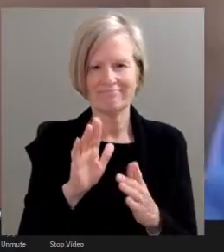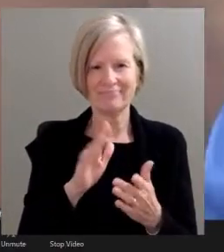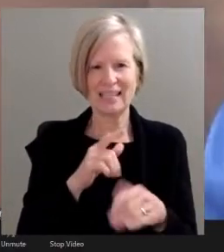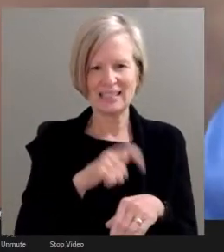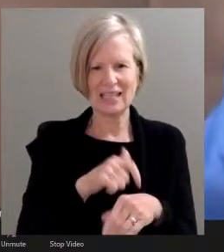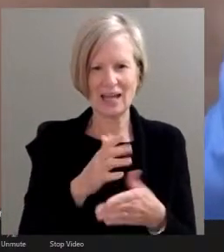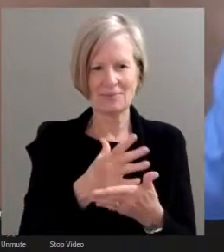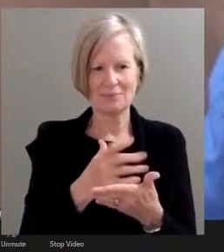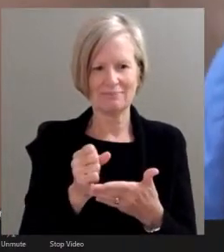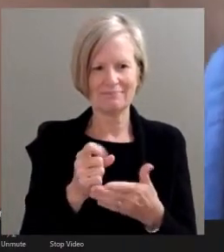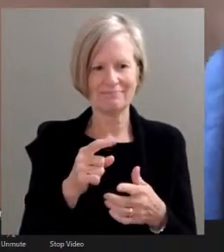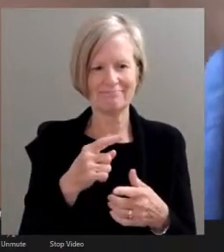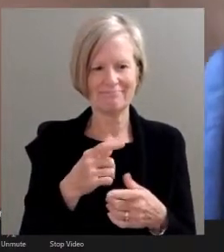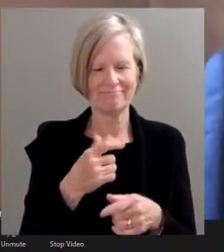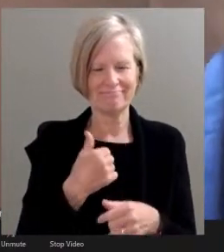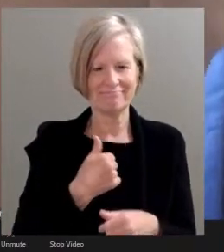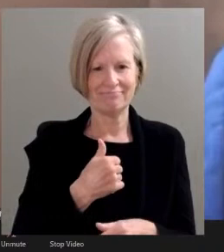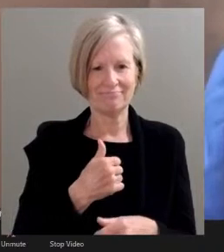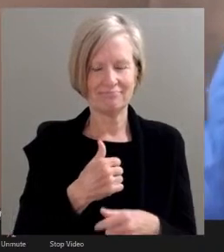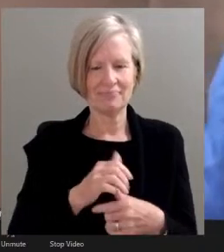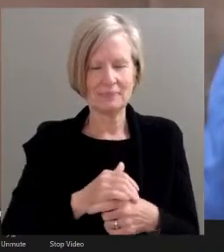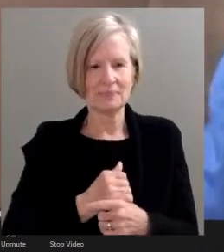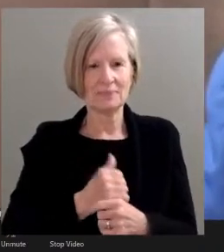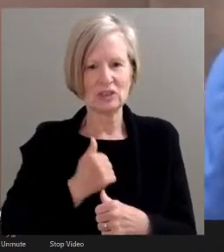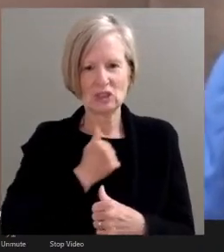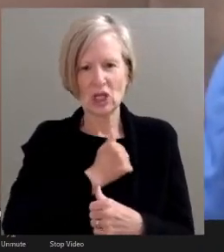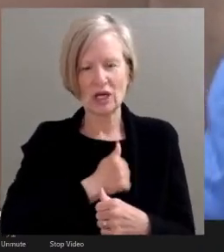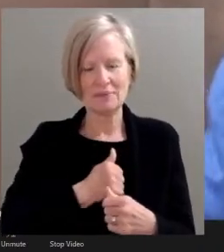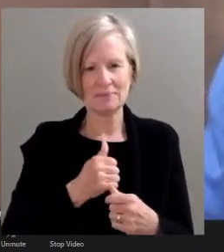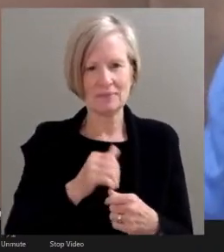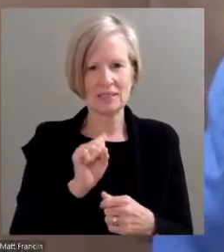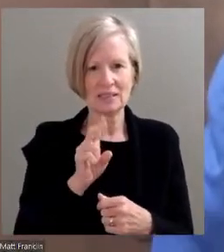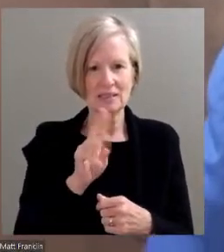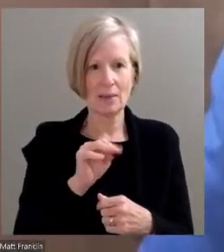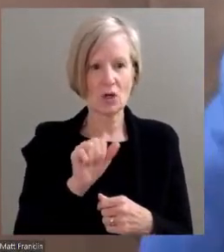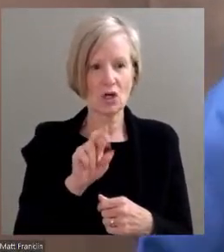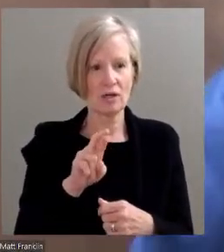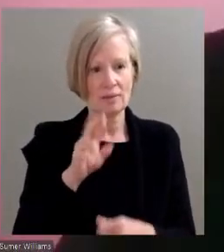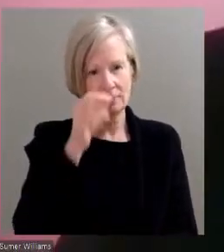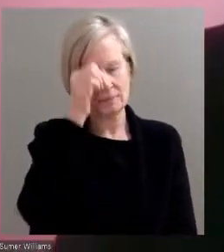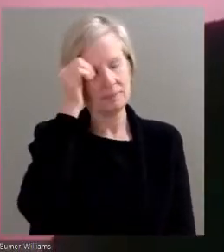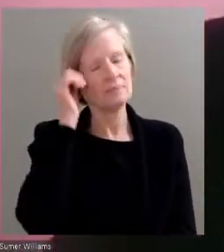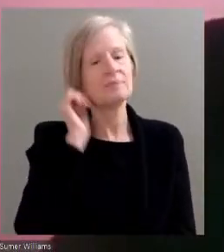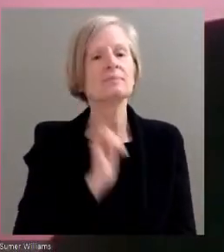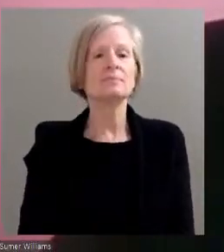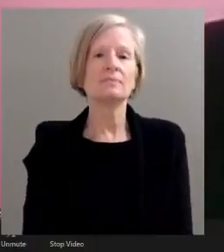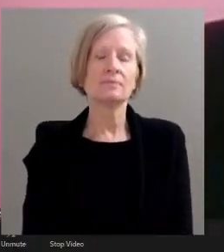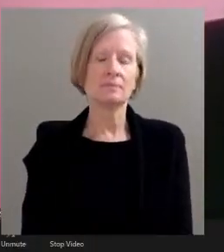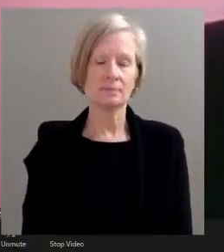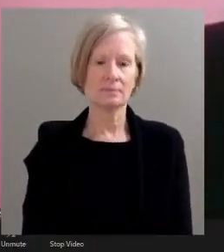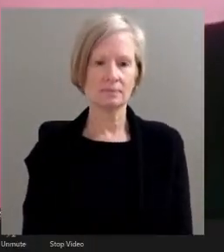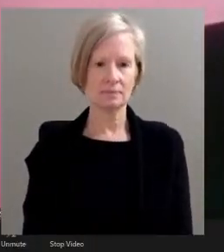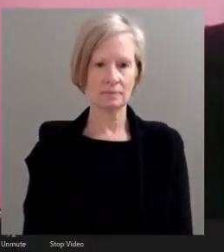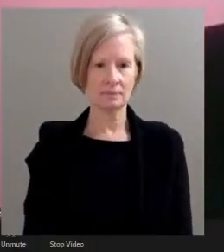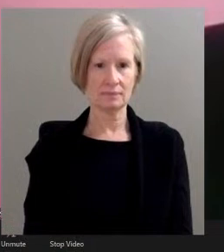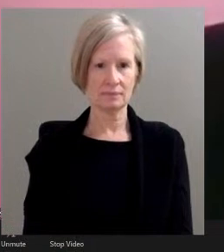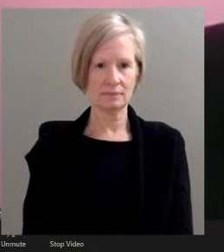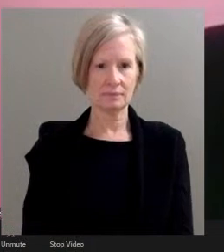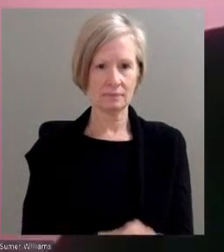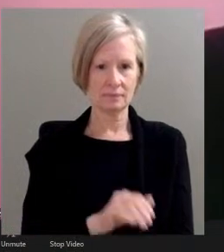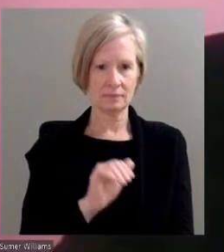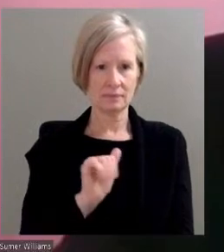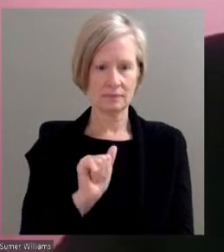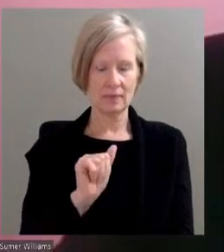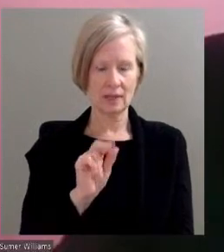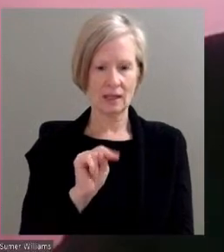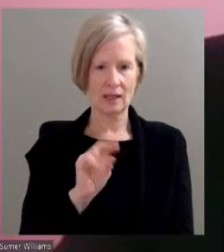cut you off, but that is our time. Summer? Thank you. Anupa, we have the same